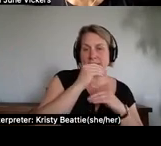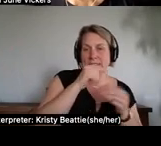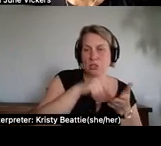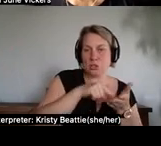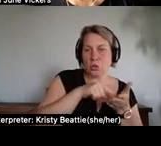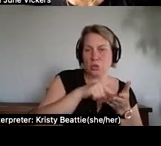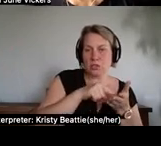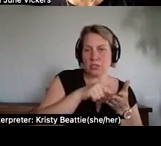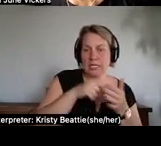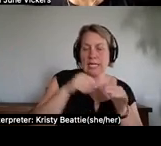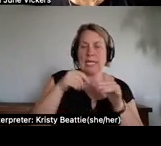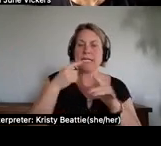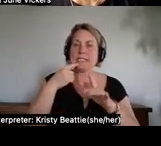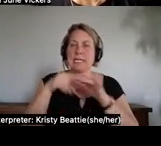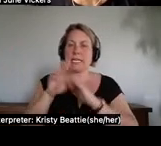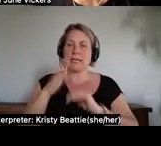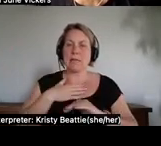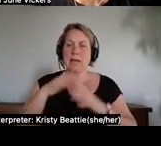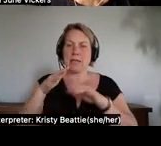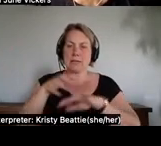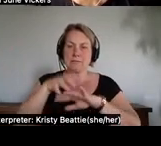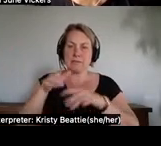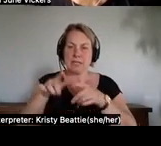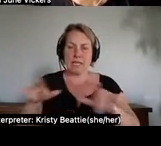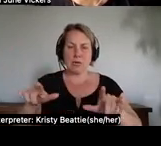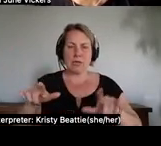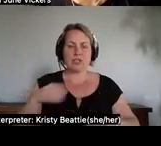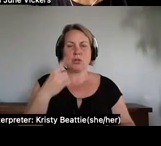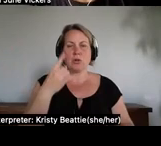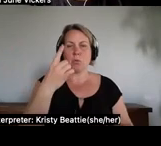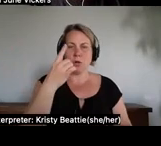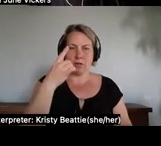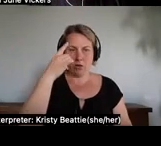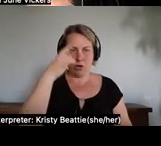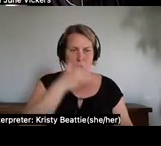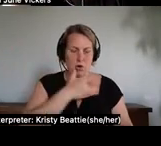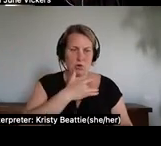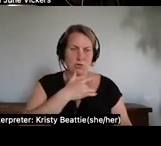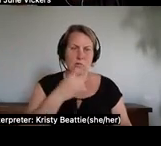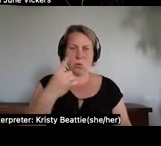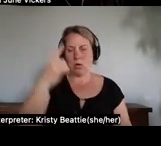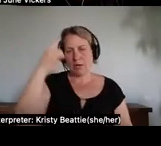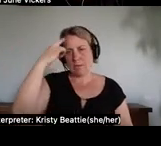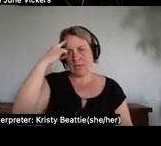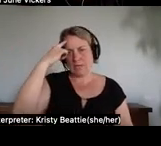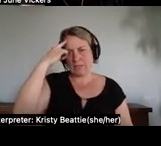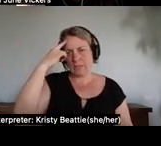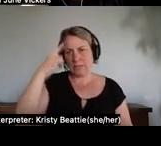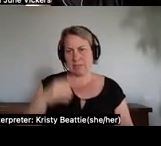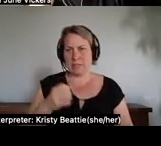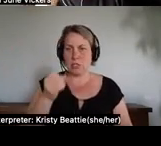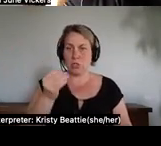heart one mind so when when i